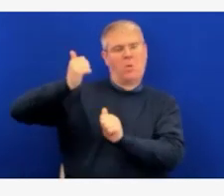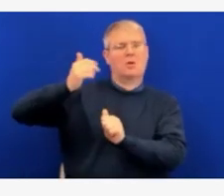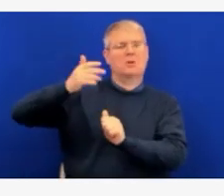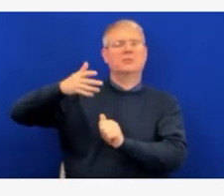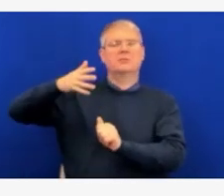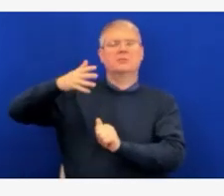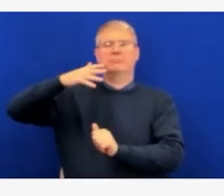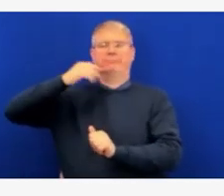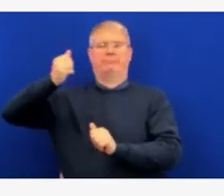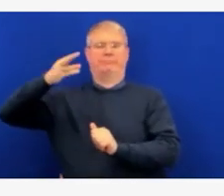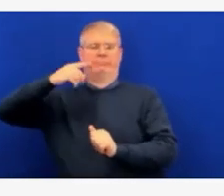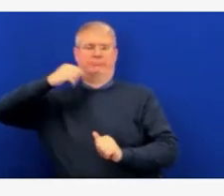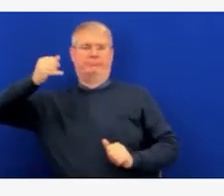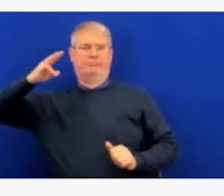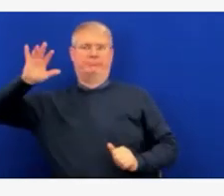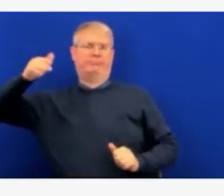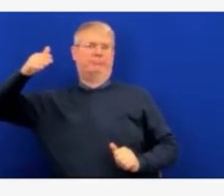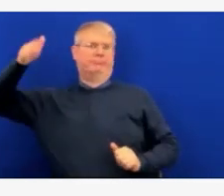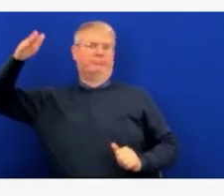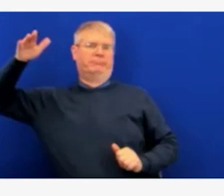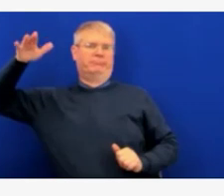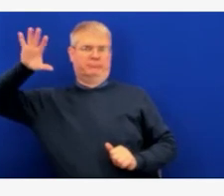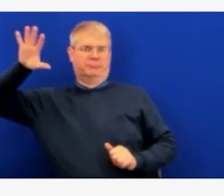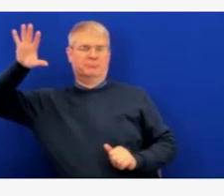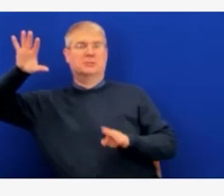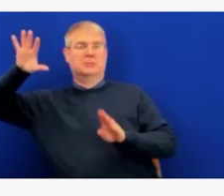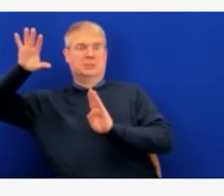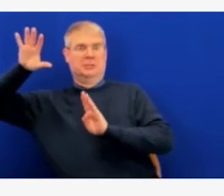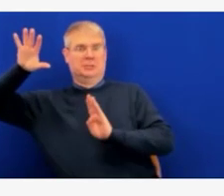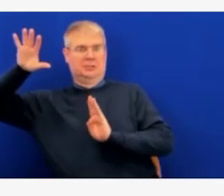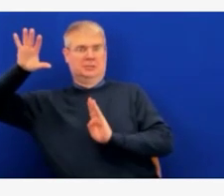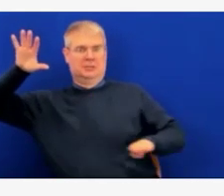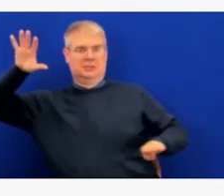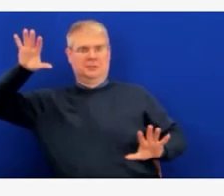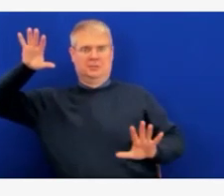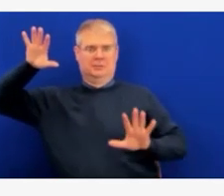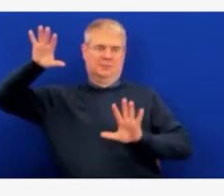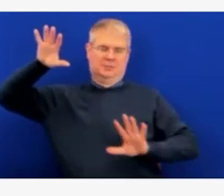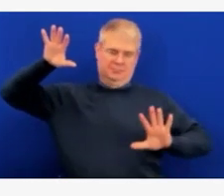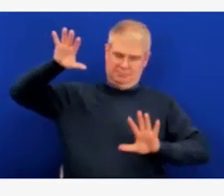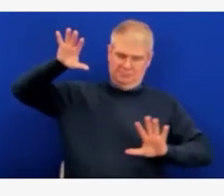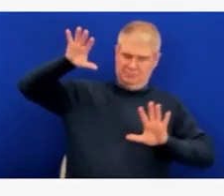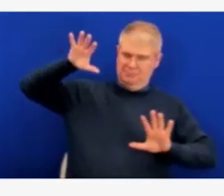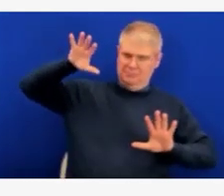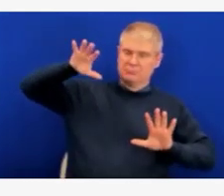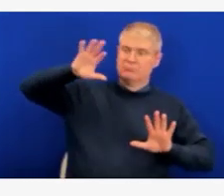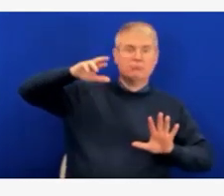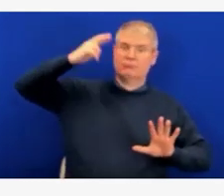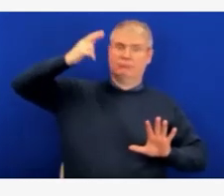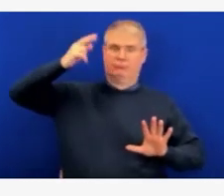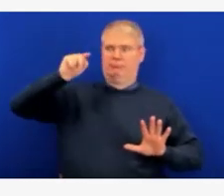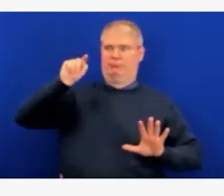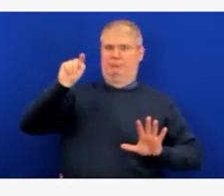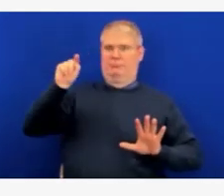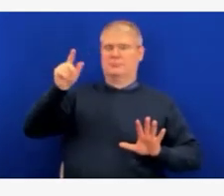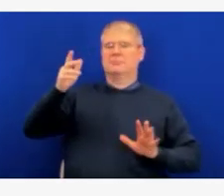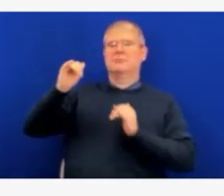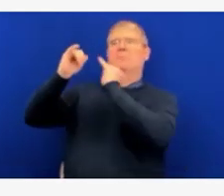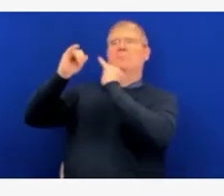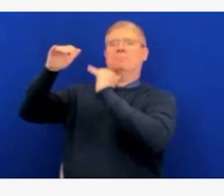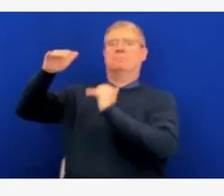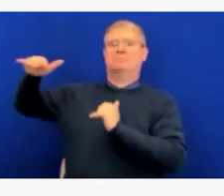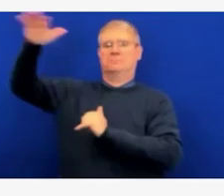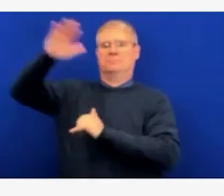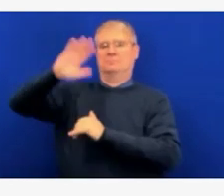similar way as adults. The most common situations we're going to see is prolonged symptoms like fatigue, headaches,